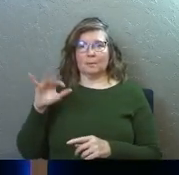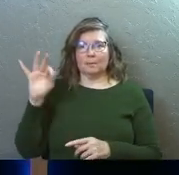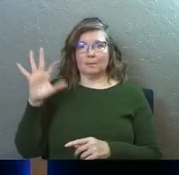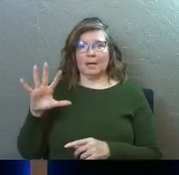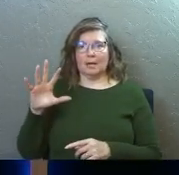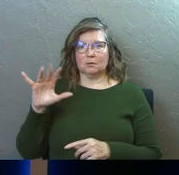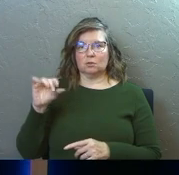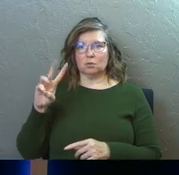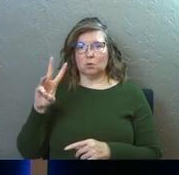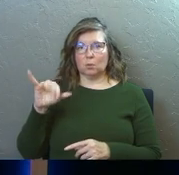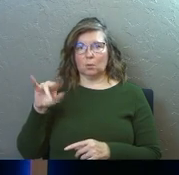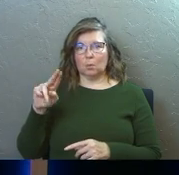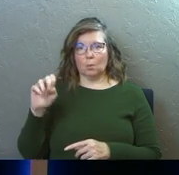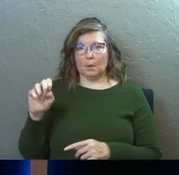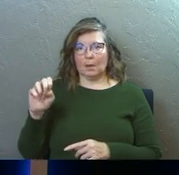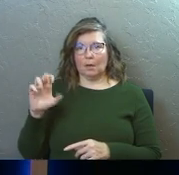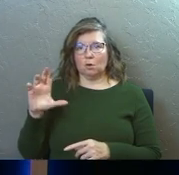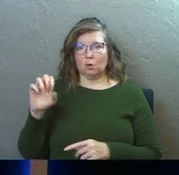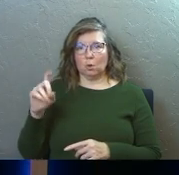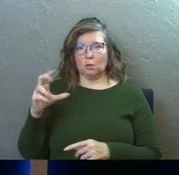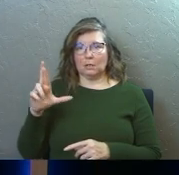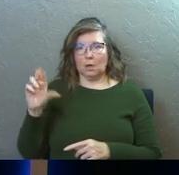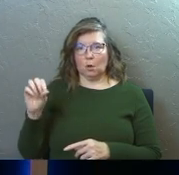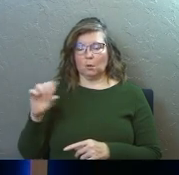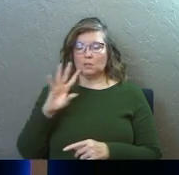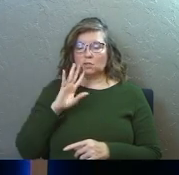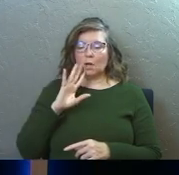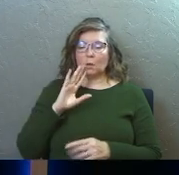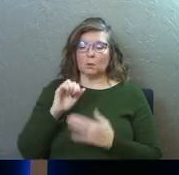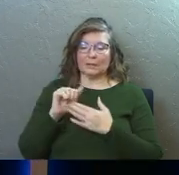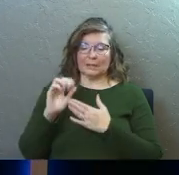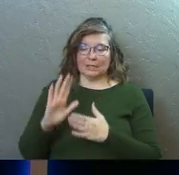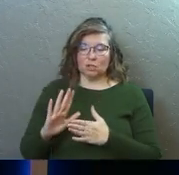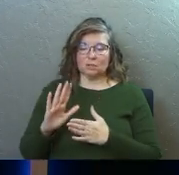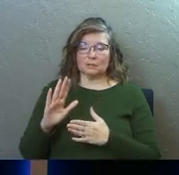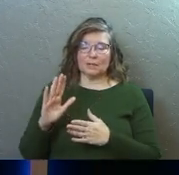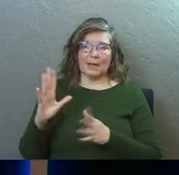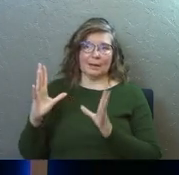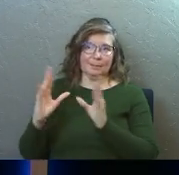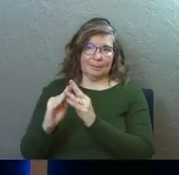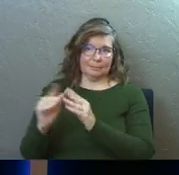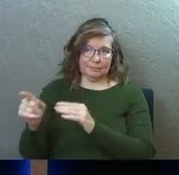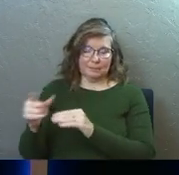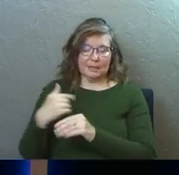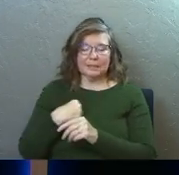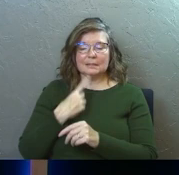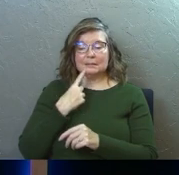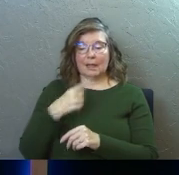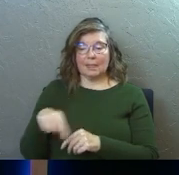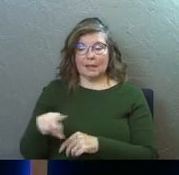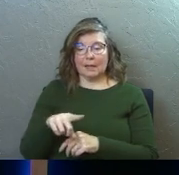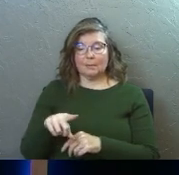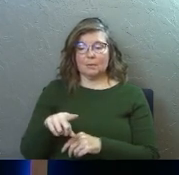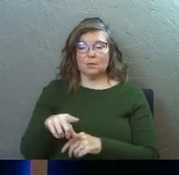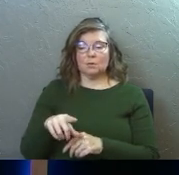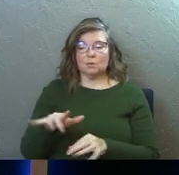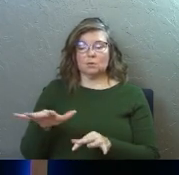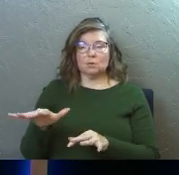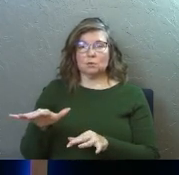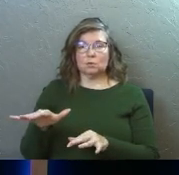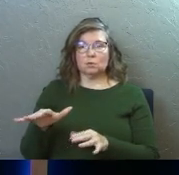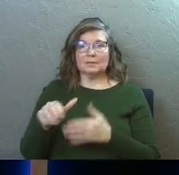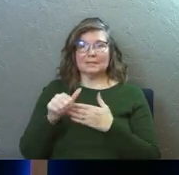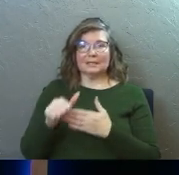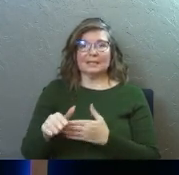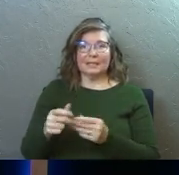Cadero a little while back, and he's talking to leaders at, some ministry leaders at a leadership summit, and what he tells them is to leave